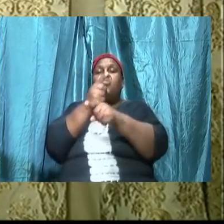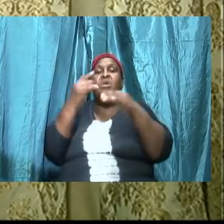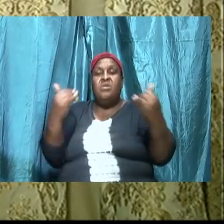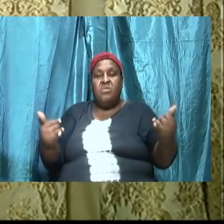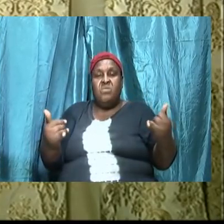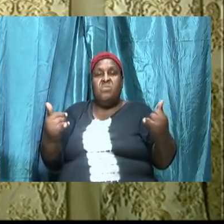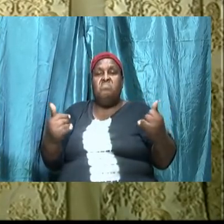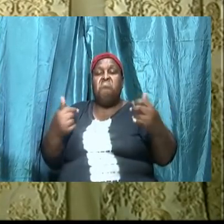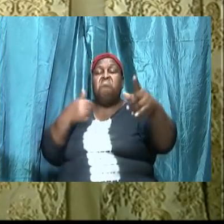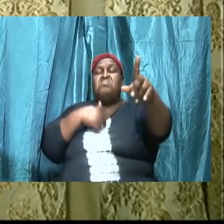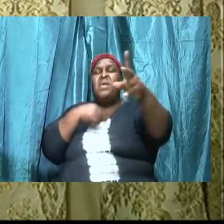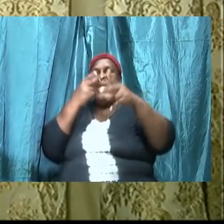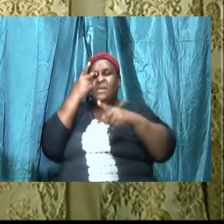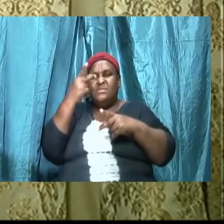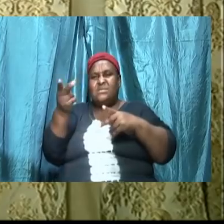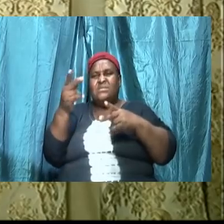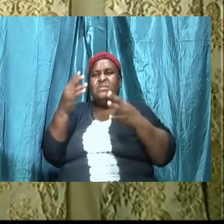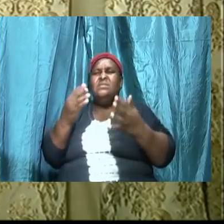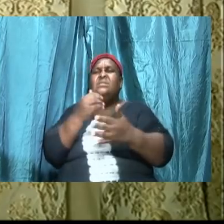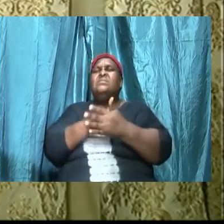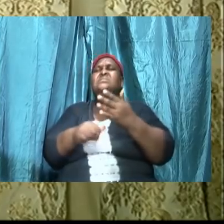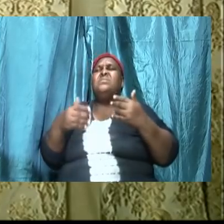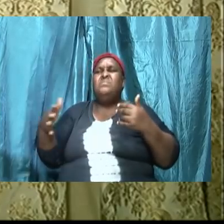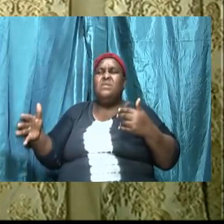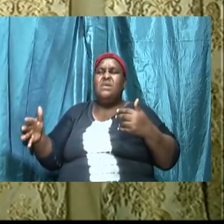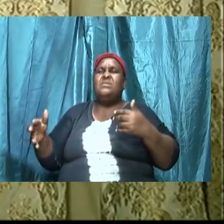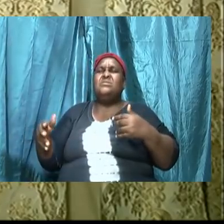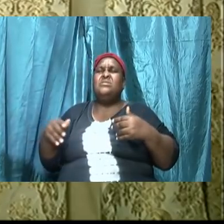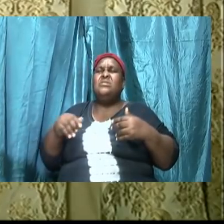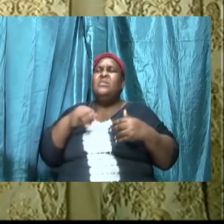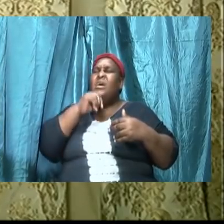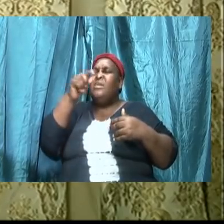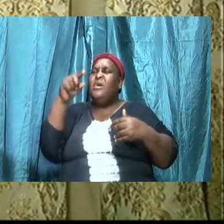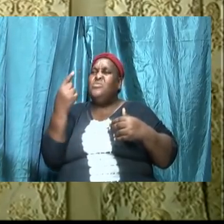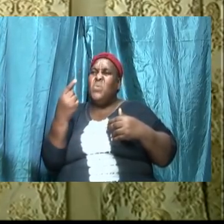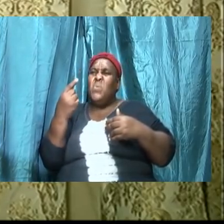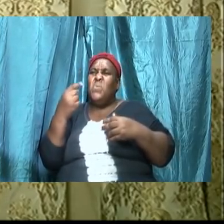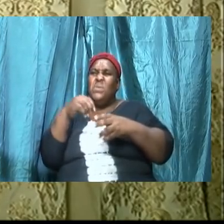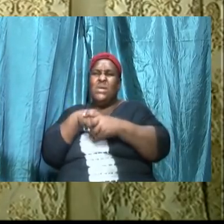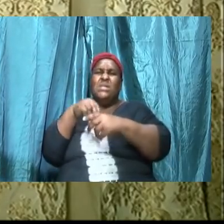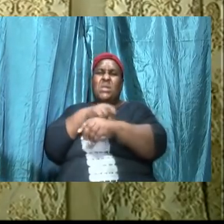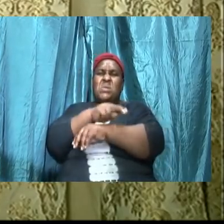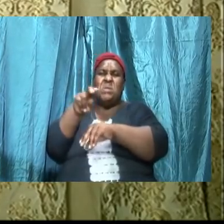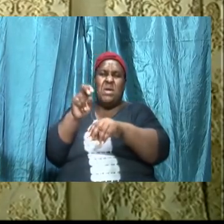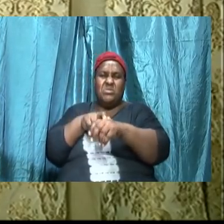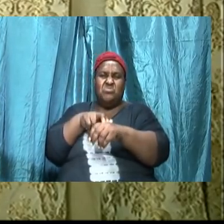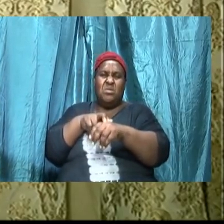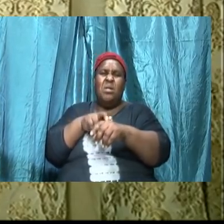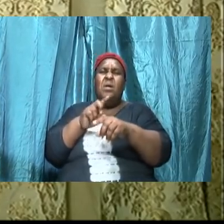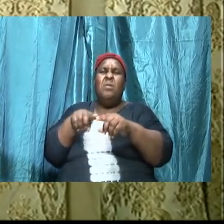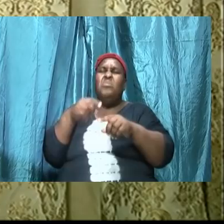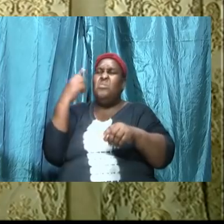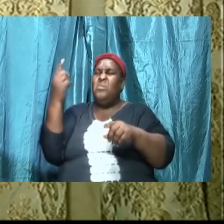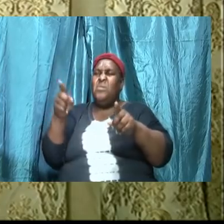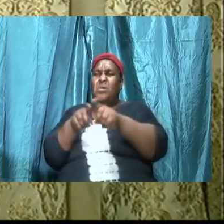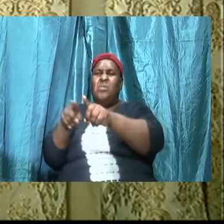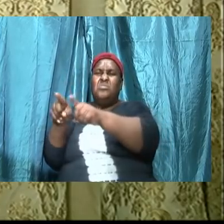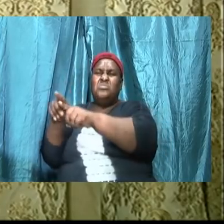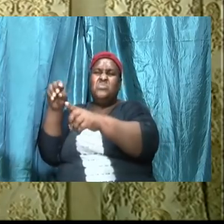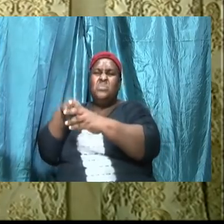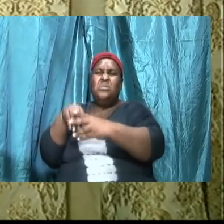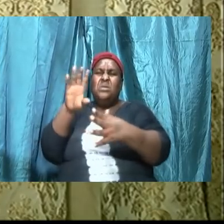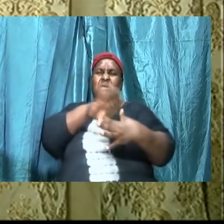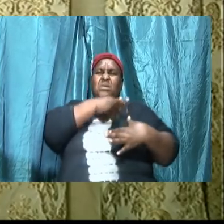things not just in the natural but in the spiritual in the spirit and I am telling us that there is a